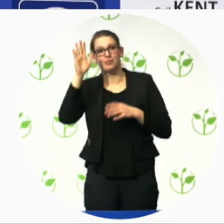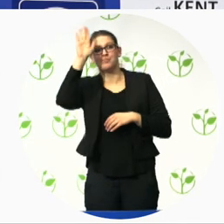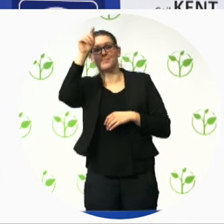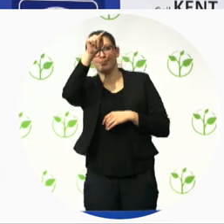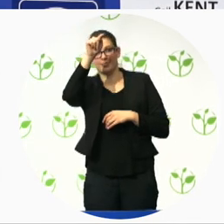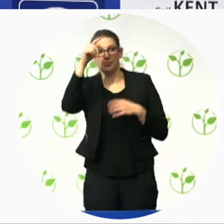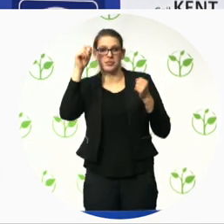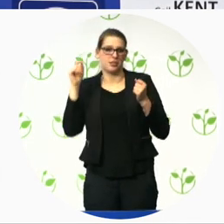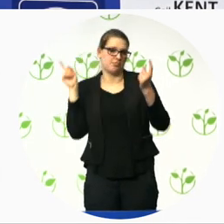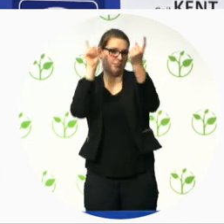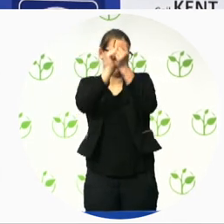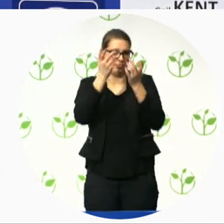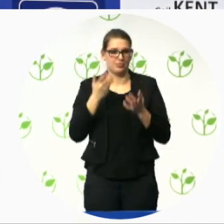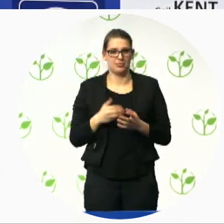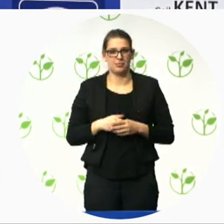be able to explain